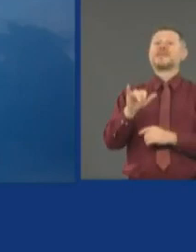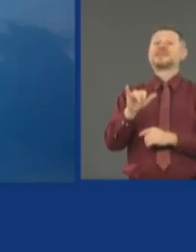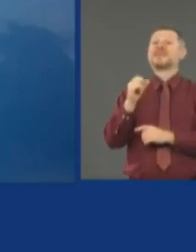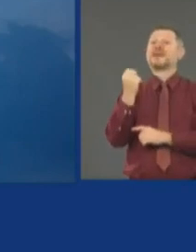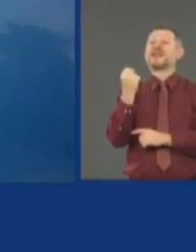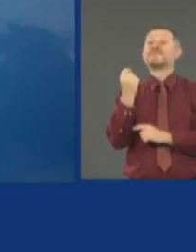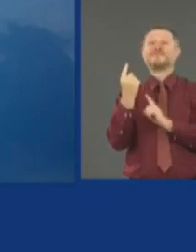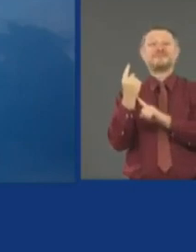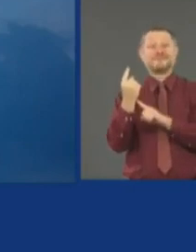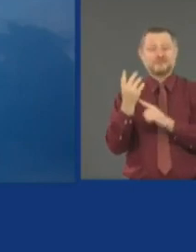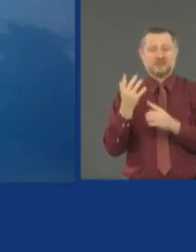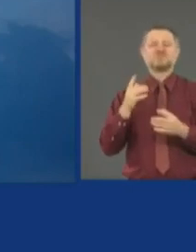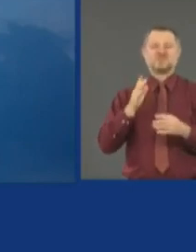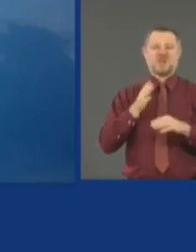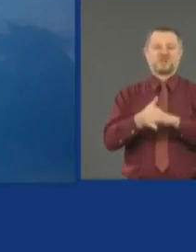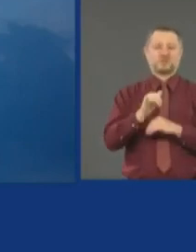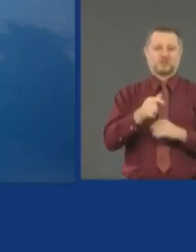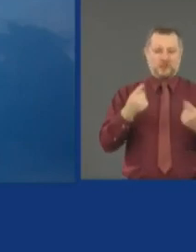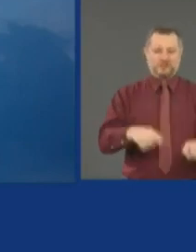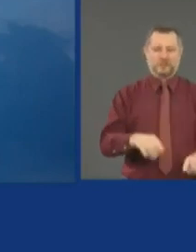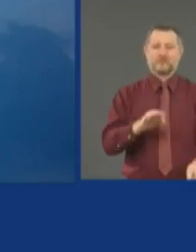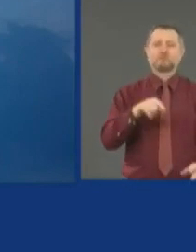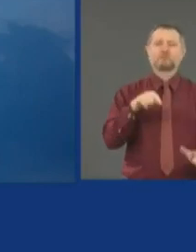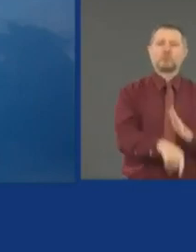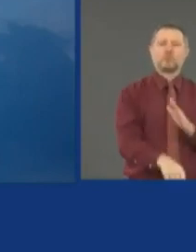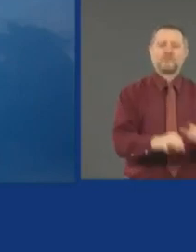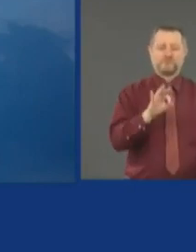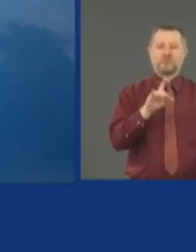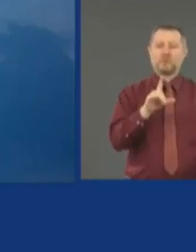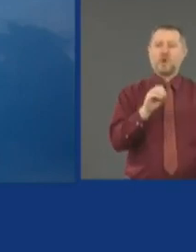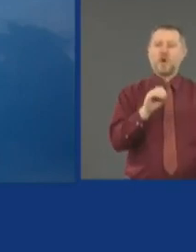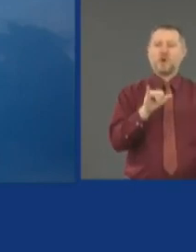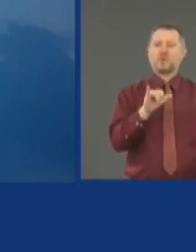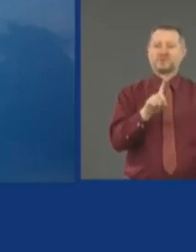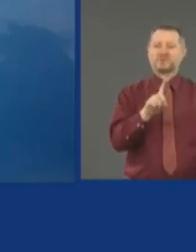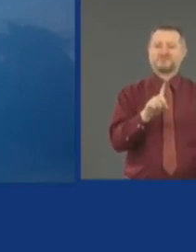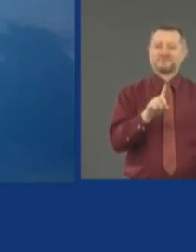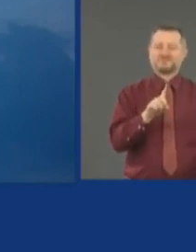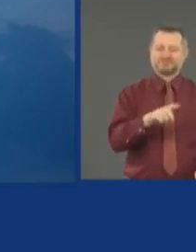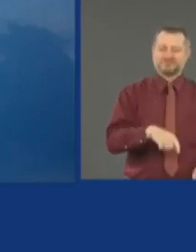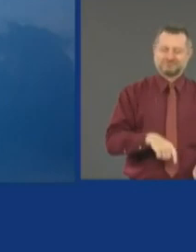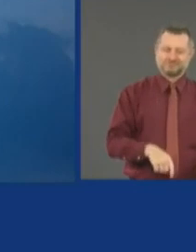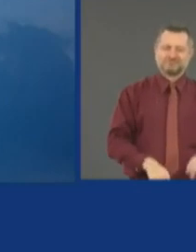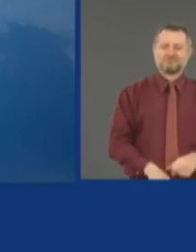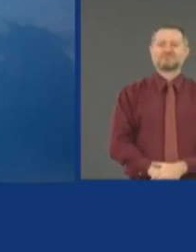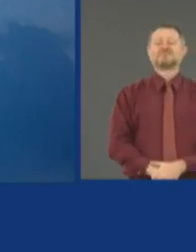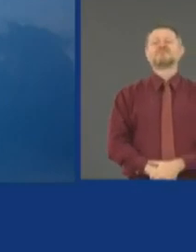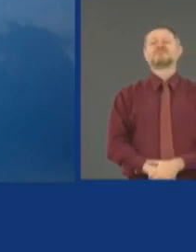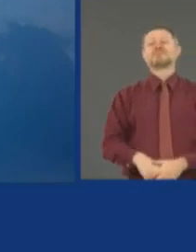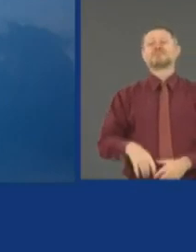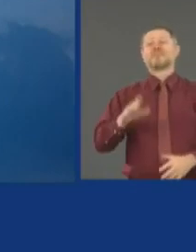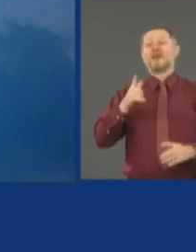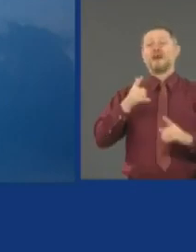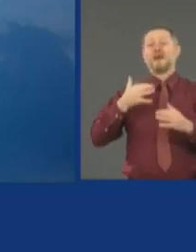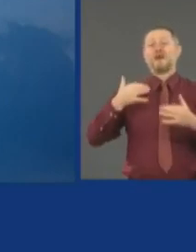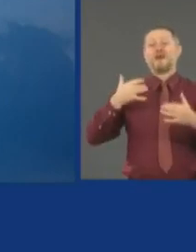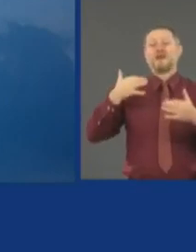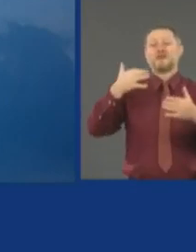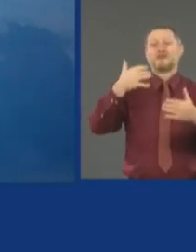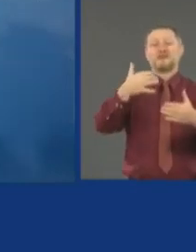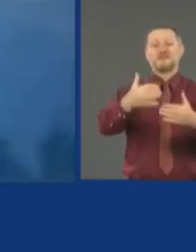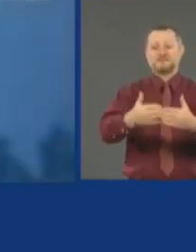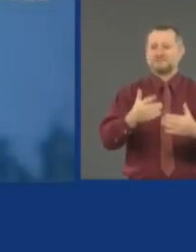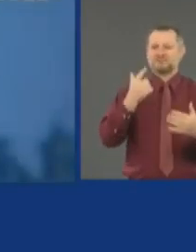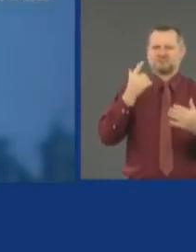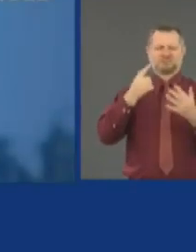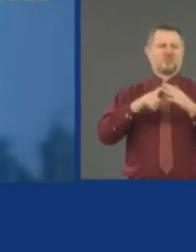aftermath of the murder of Mr. Floyd. And the unrest and protest that has stemmed there